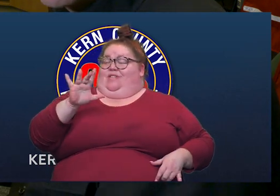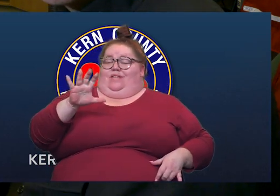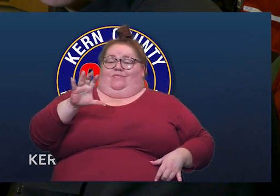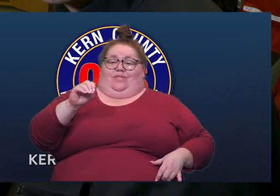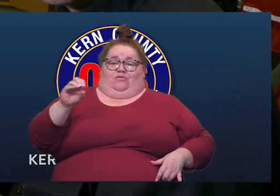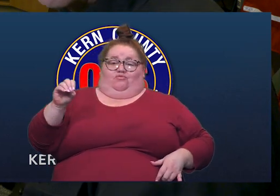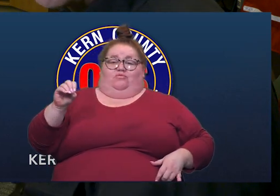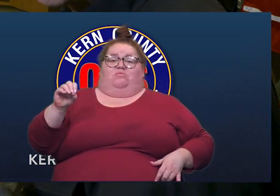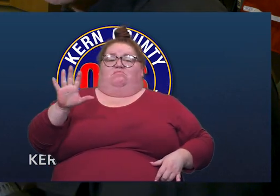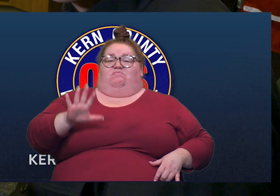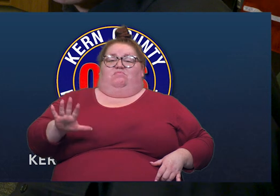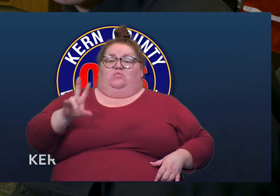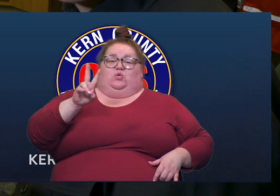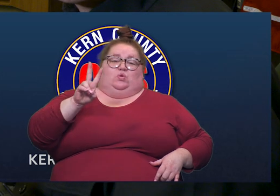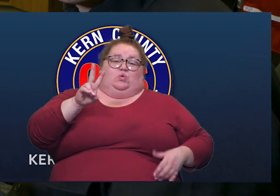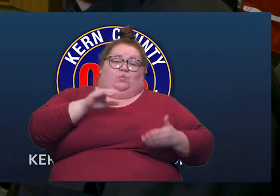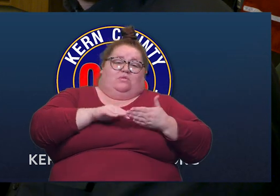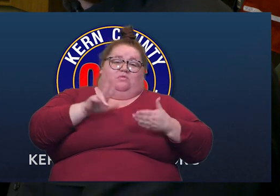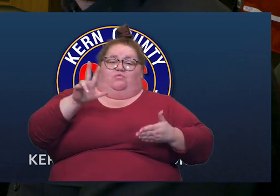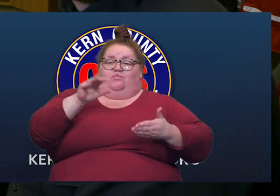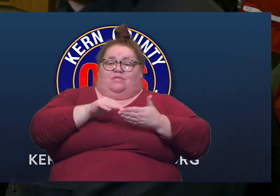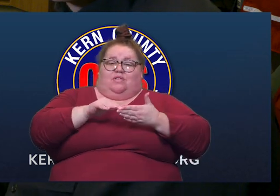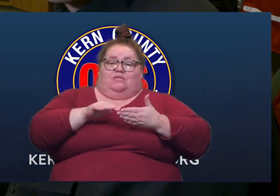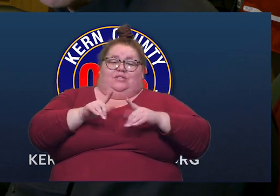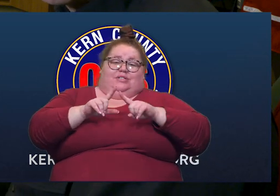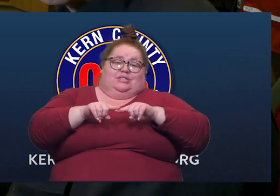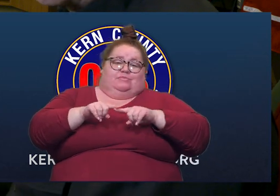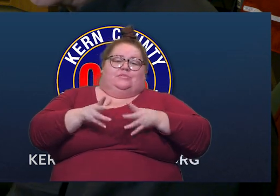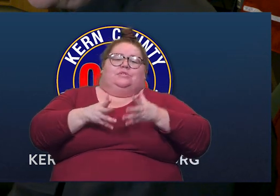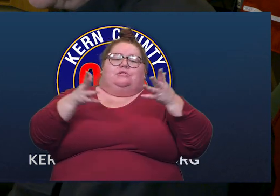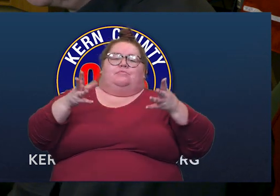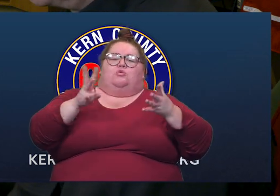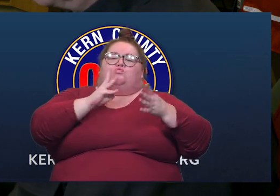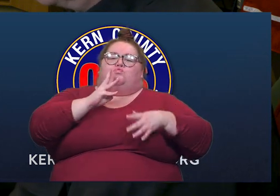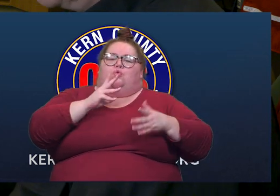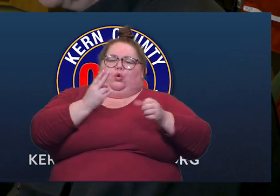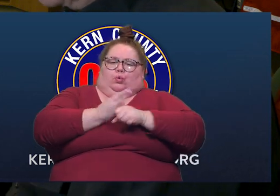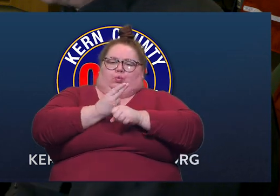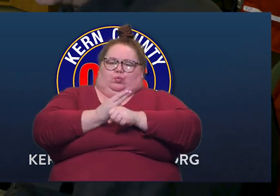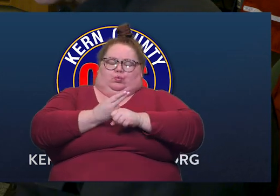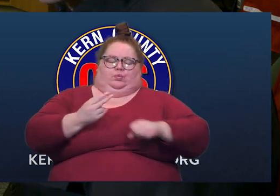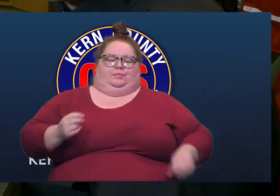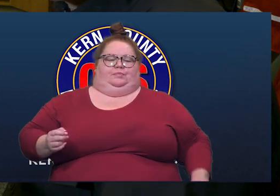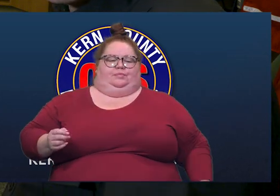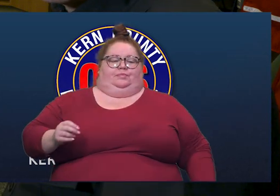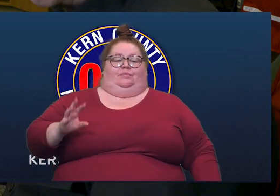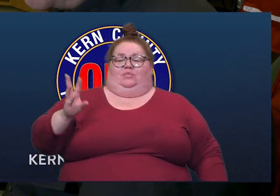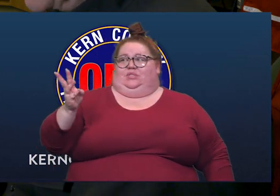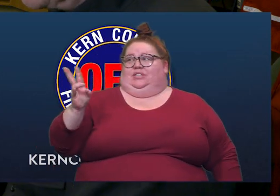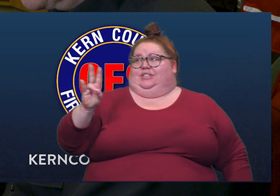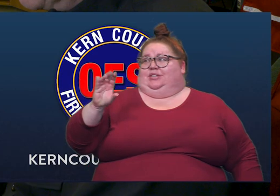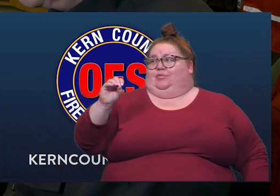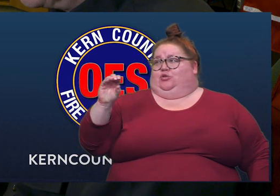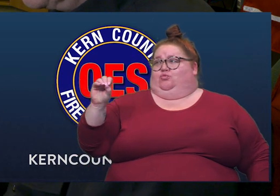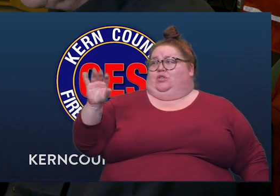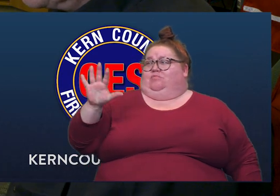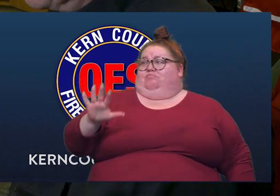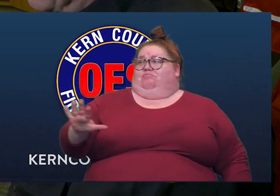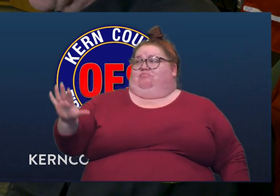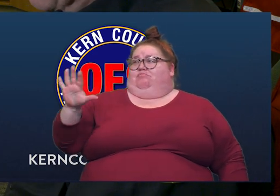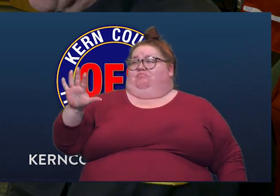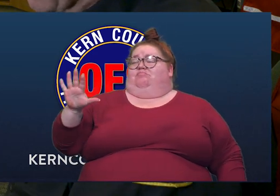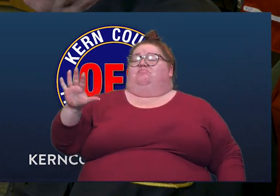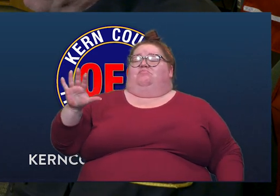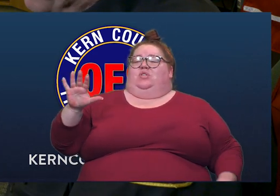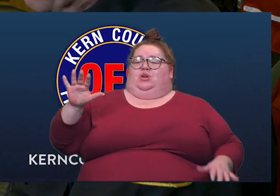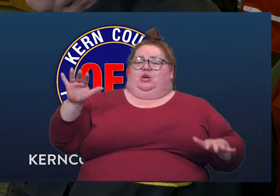to 3,000, all depends on the amount of usage of water during those days. So if we're at 67, by the time it gets